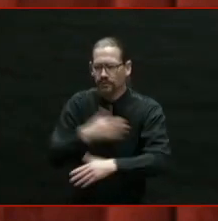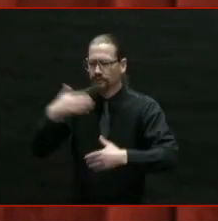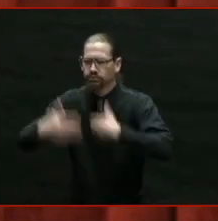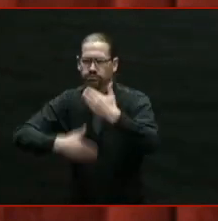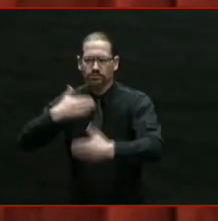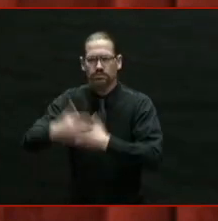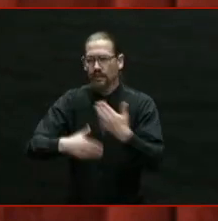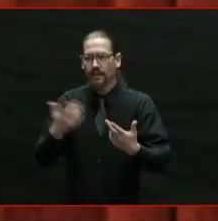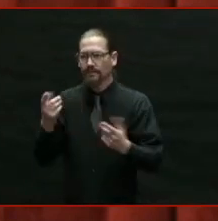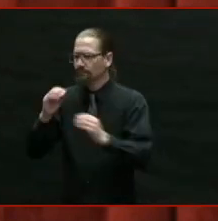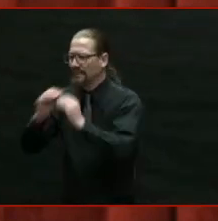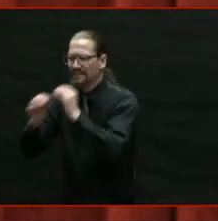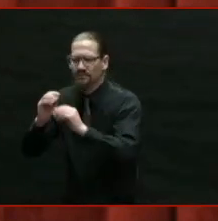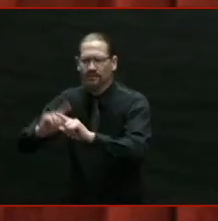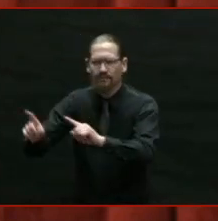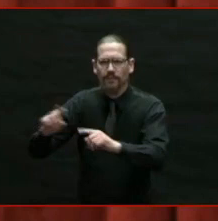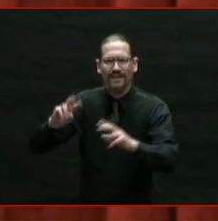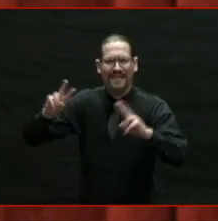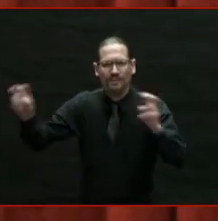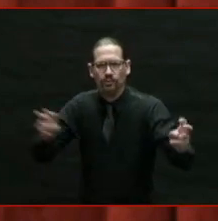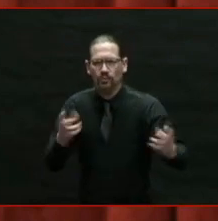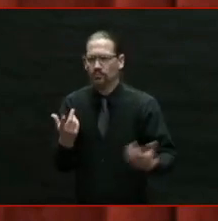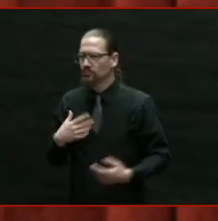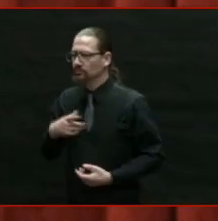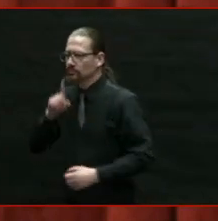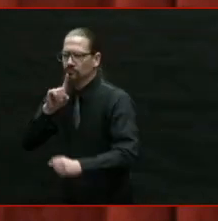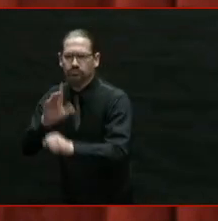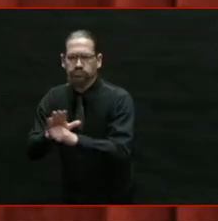Committing to doing things differently.